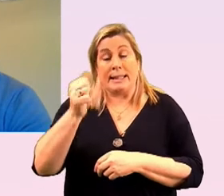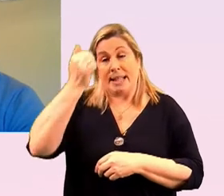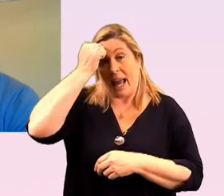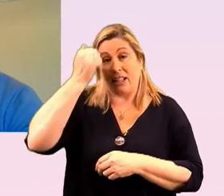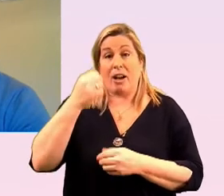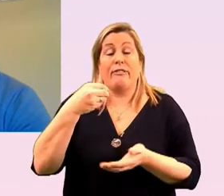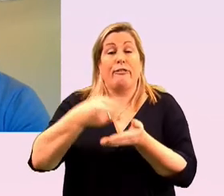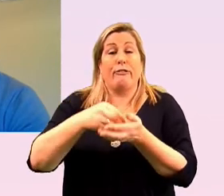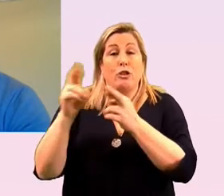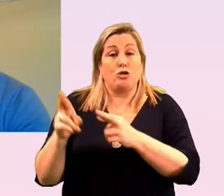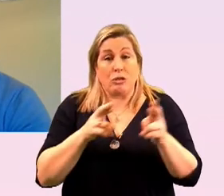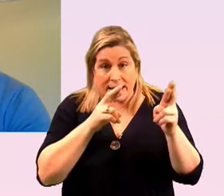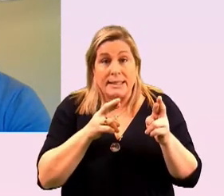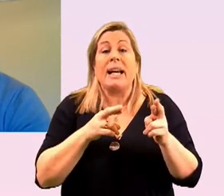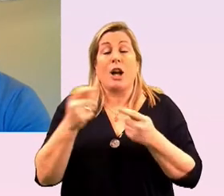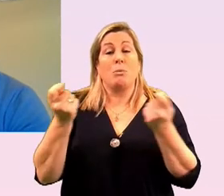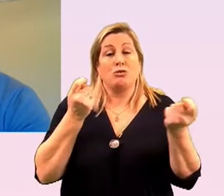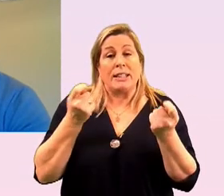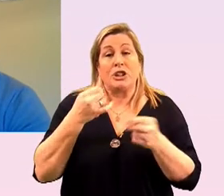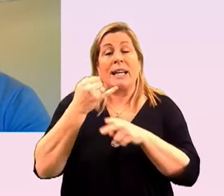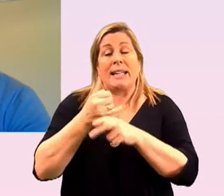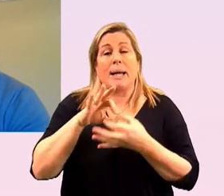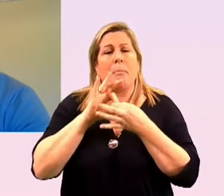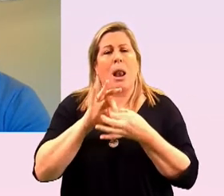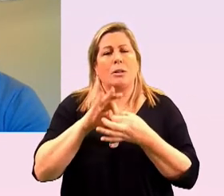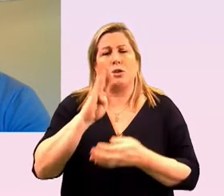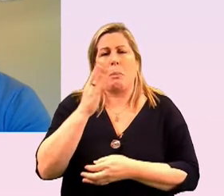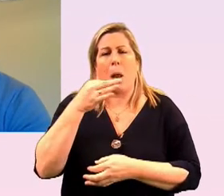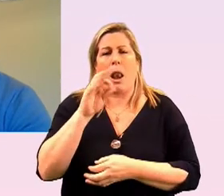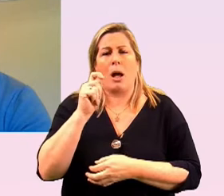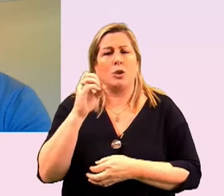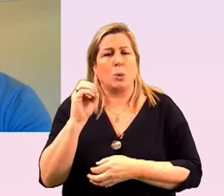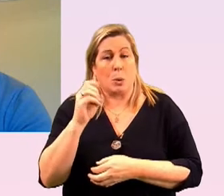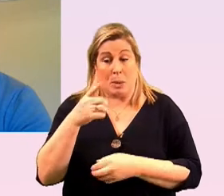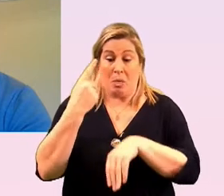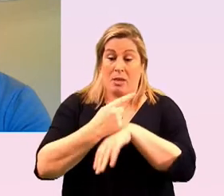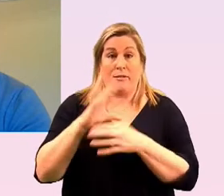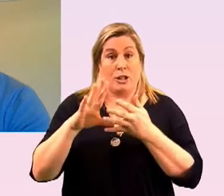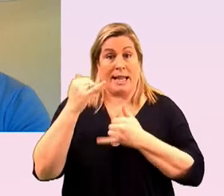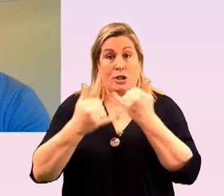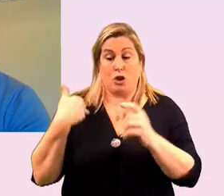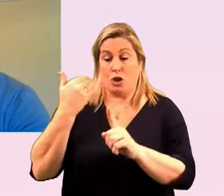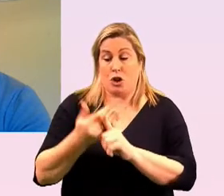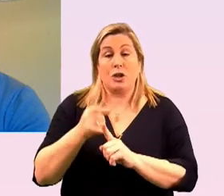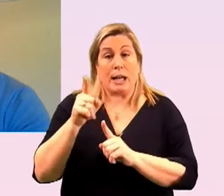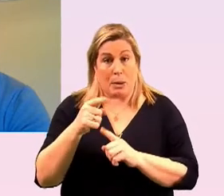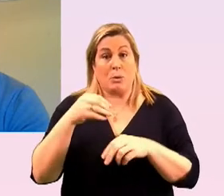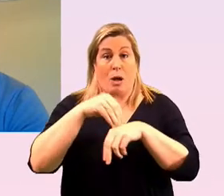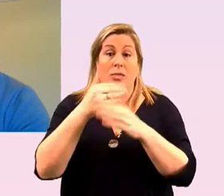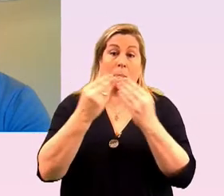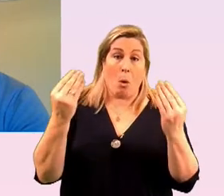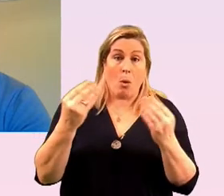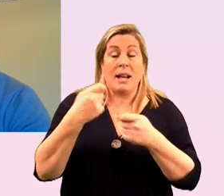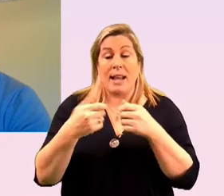operations with belong to where he has been involved for over 10 years o'shin served on the board of belong to and then